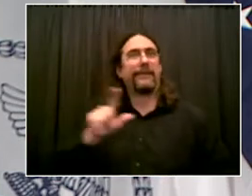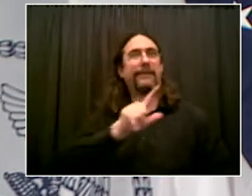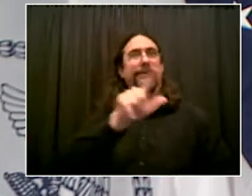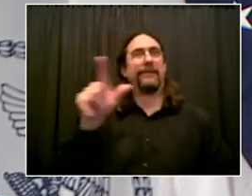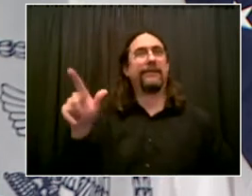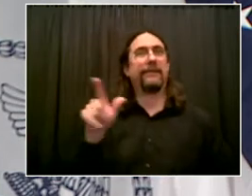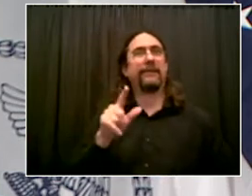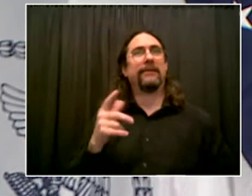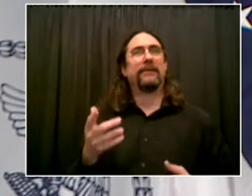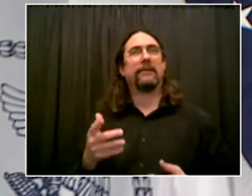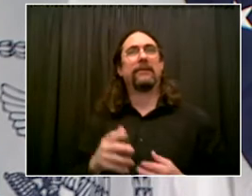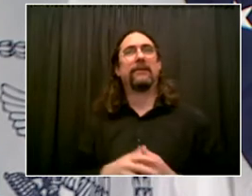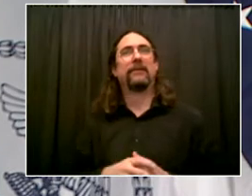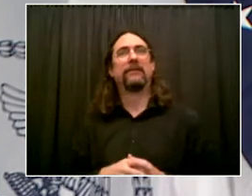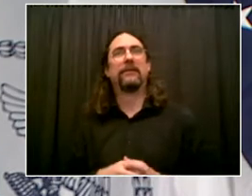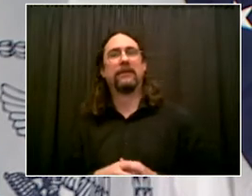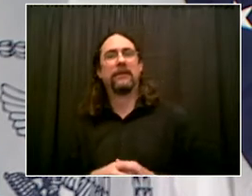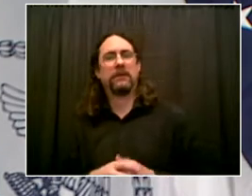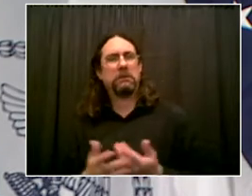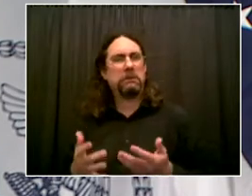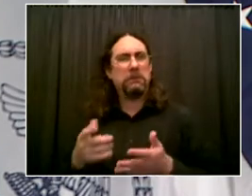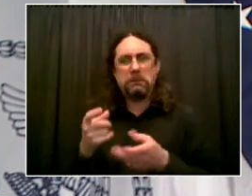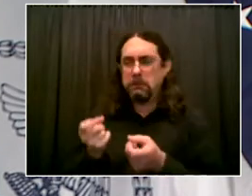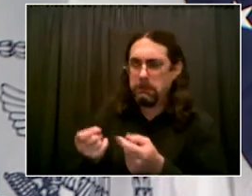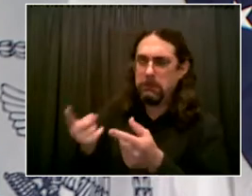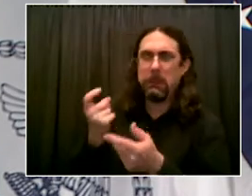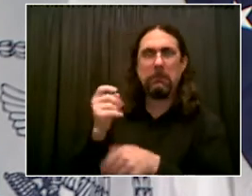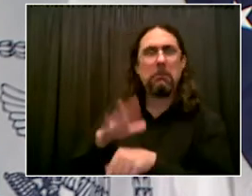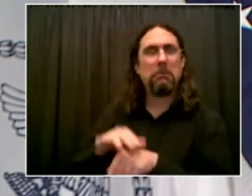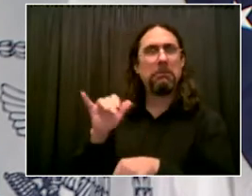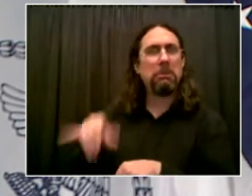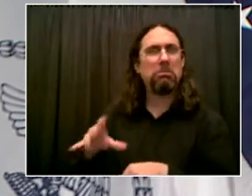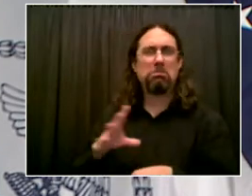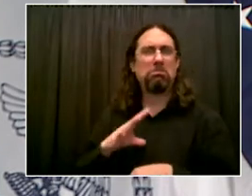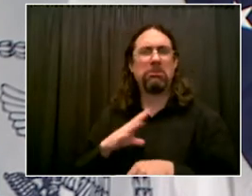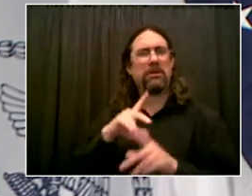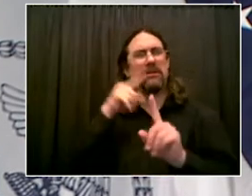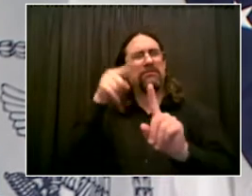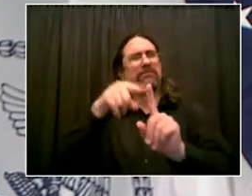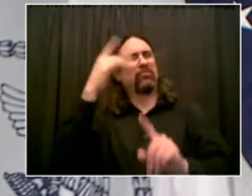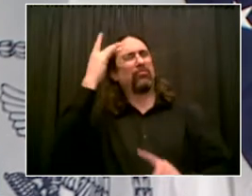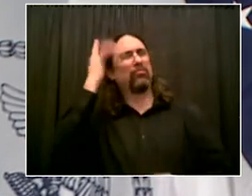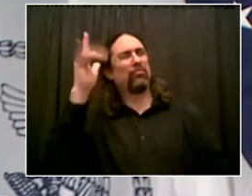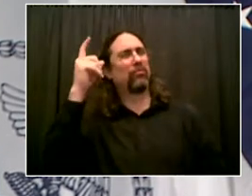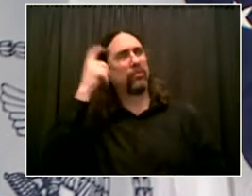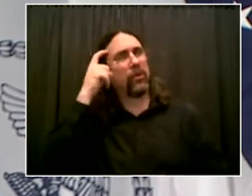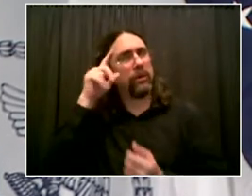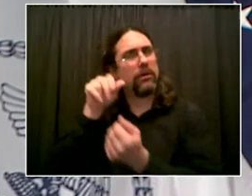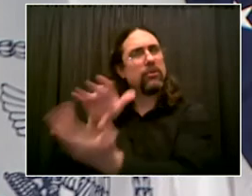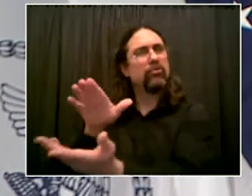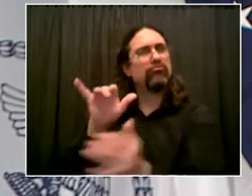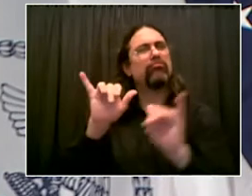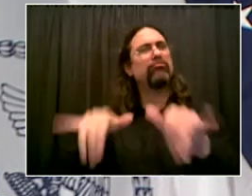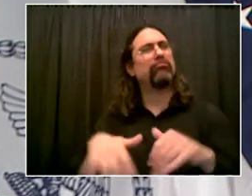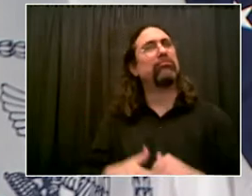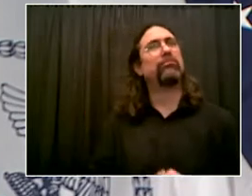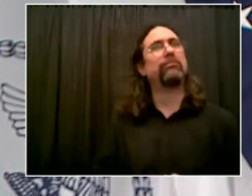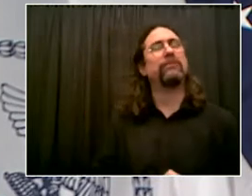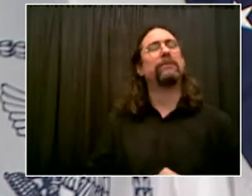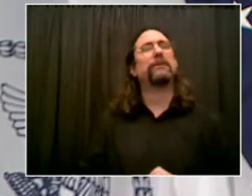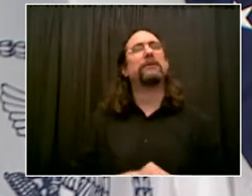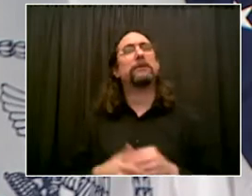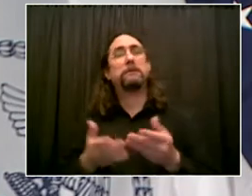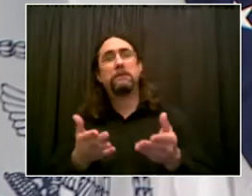Second question is, you know, the, um, the biggest celebration of the Muslim community is either tomorrow or day after tomorrow,